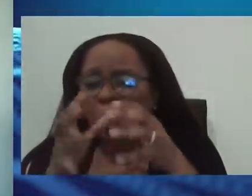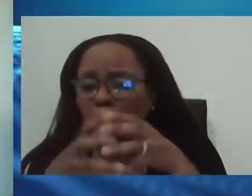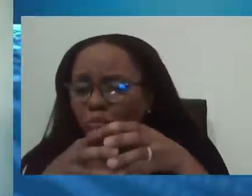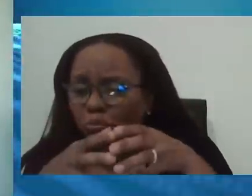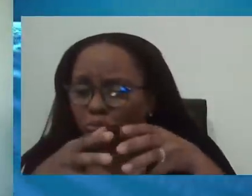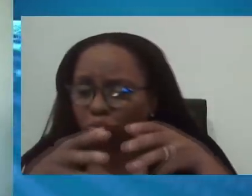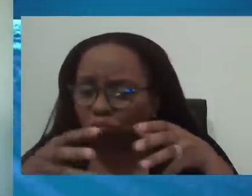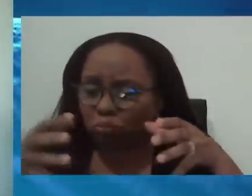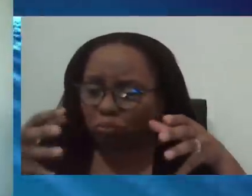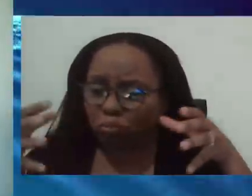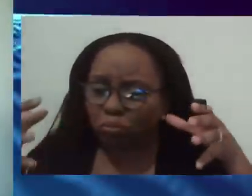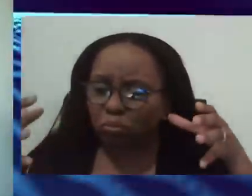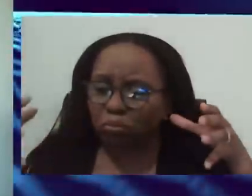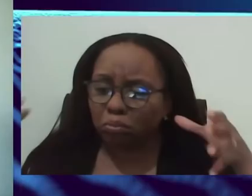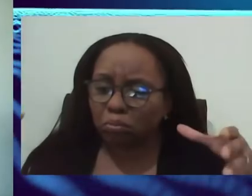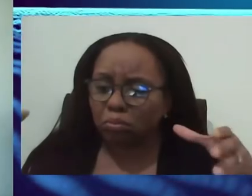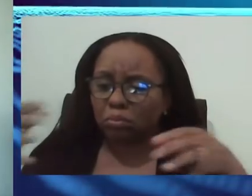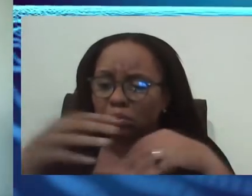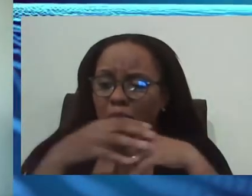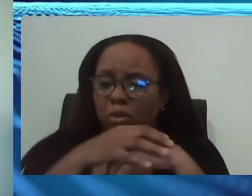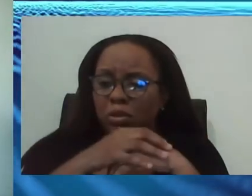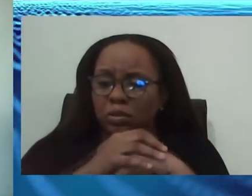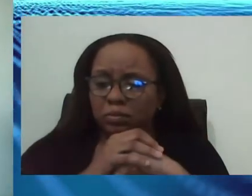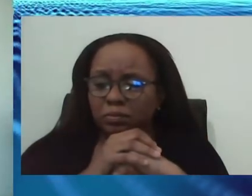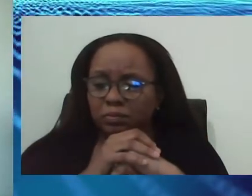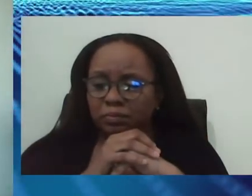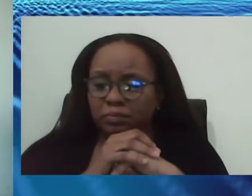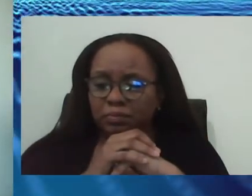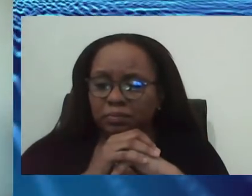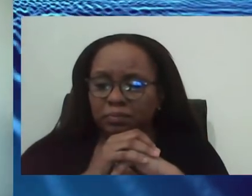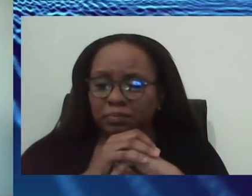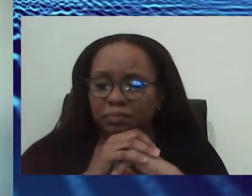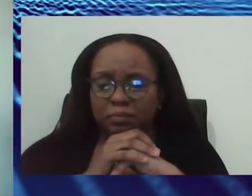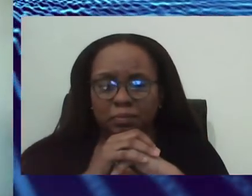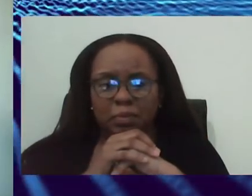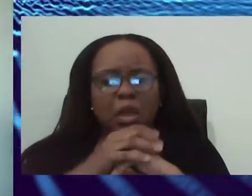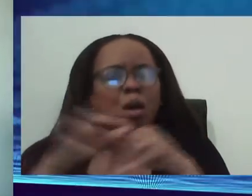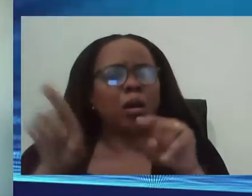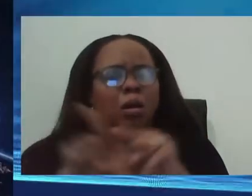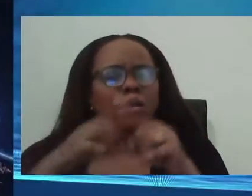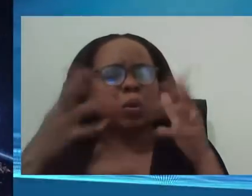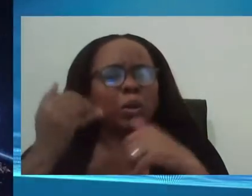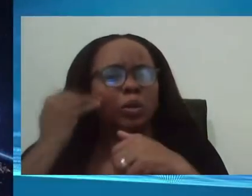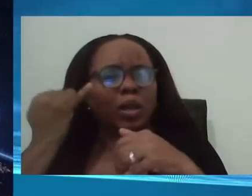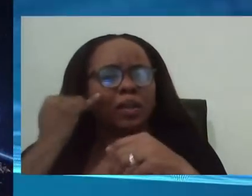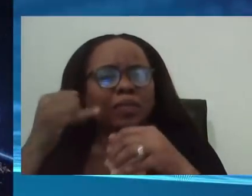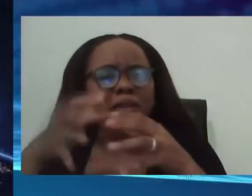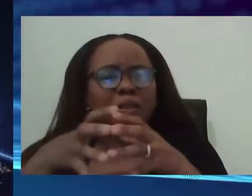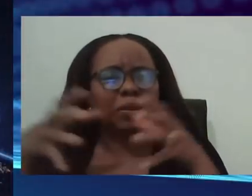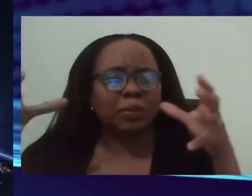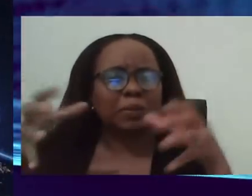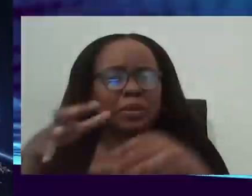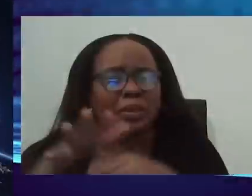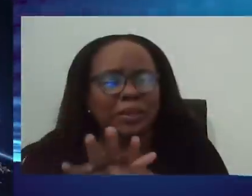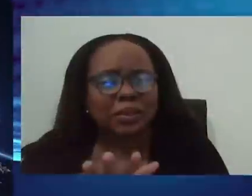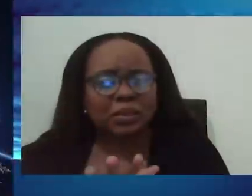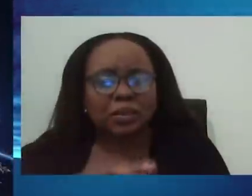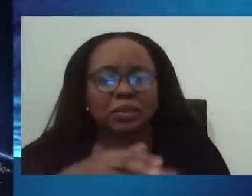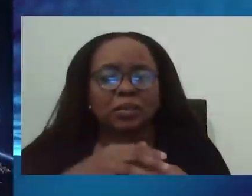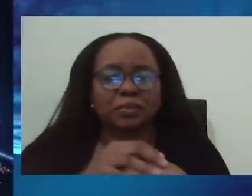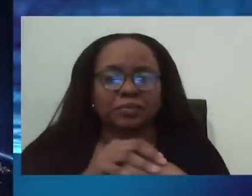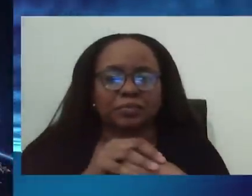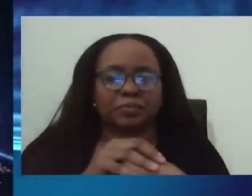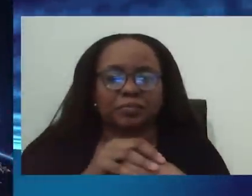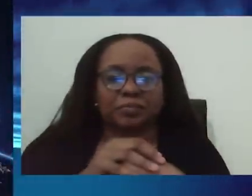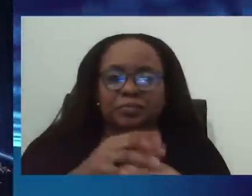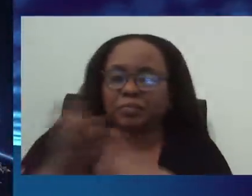persons as they come in? And I also have a follow-up question for Dr. Sobas as well, please. Mr. Monzi, that is something that we have